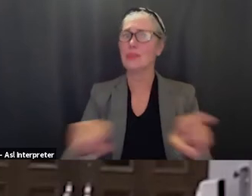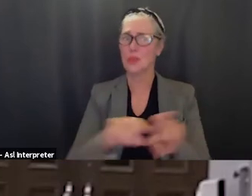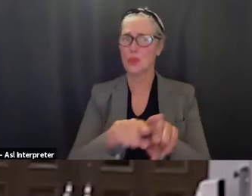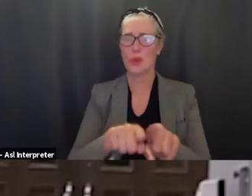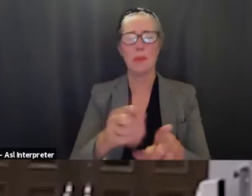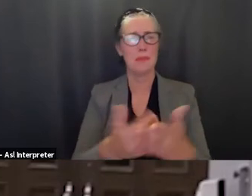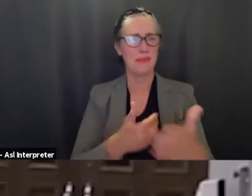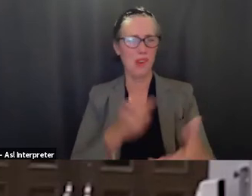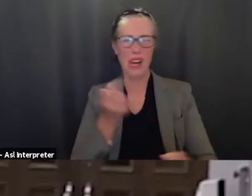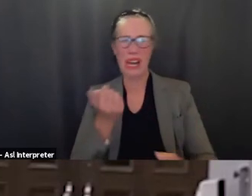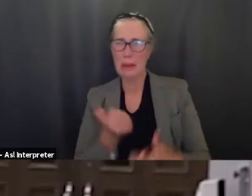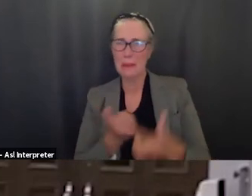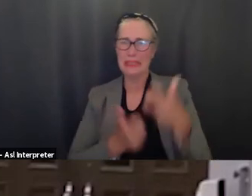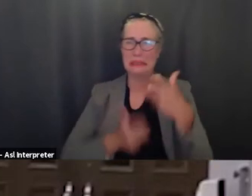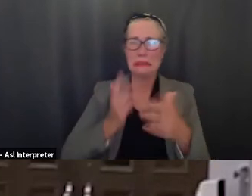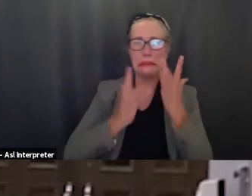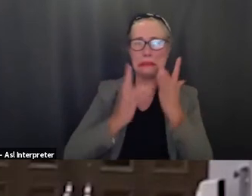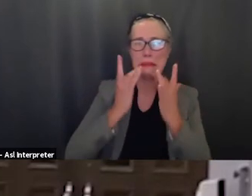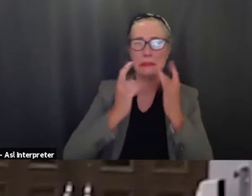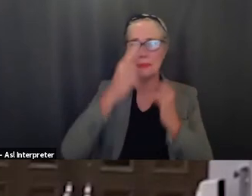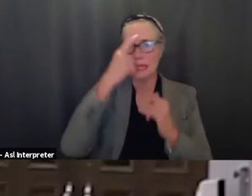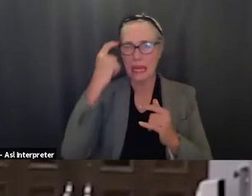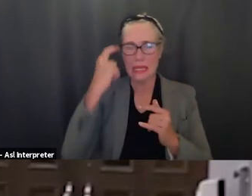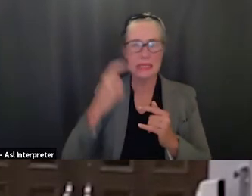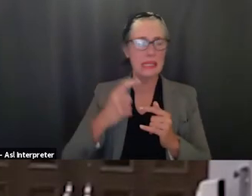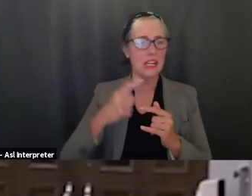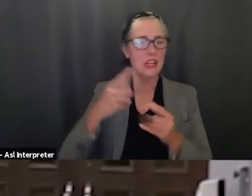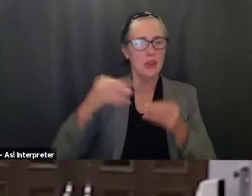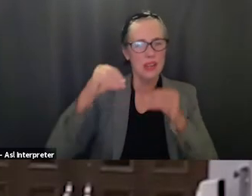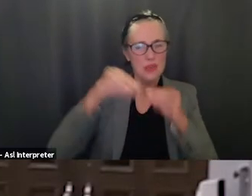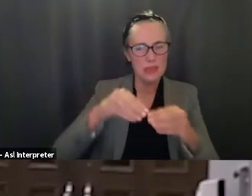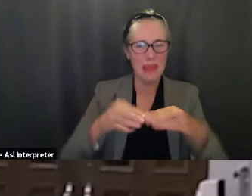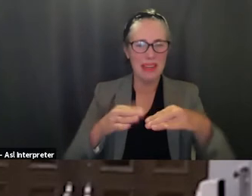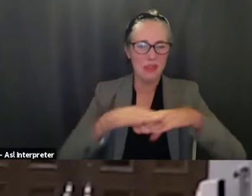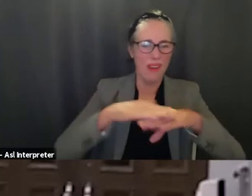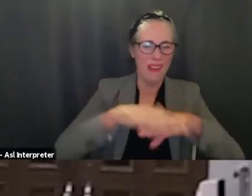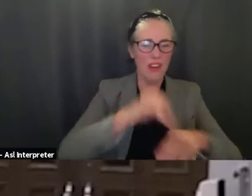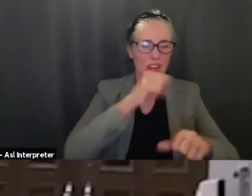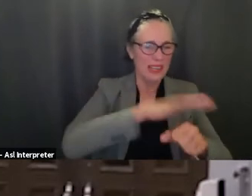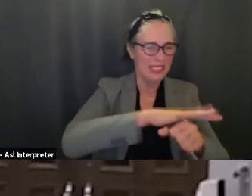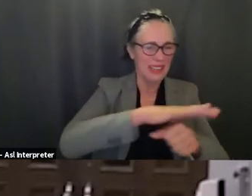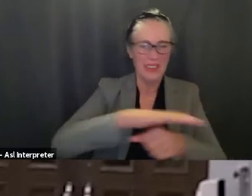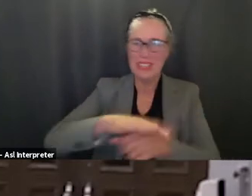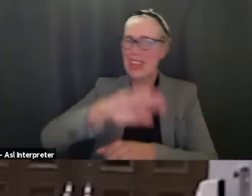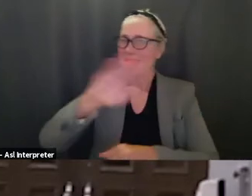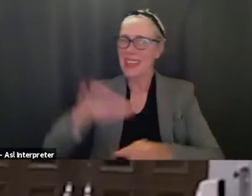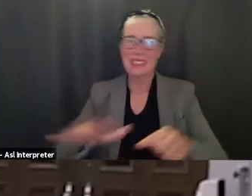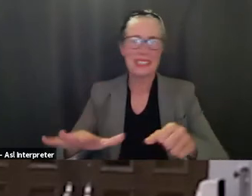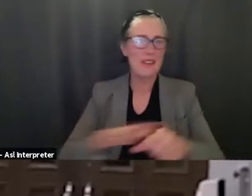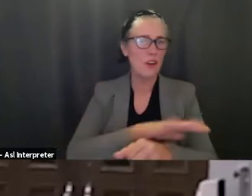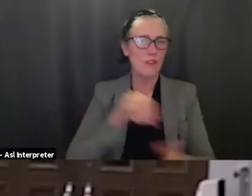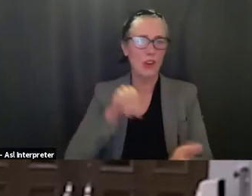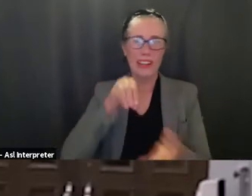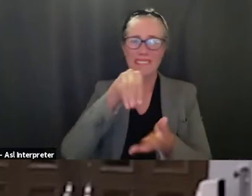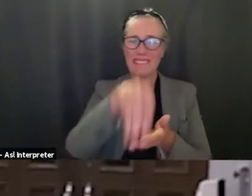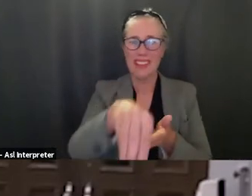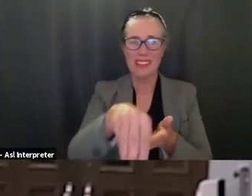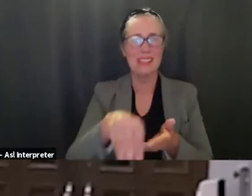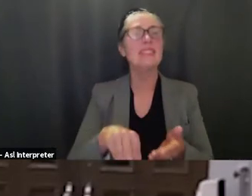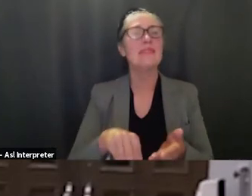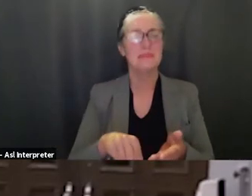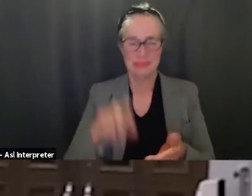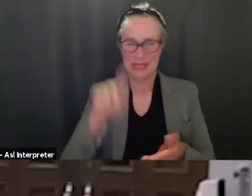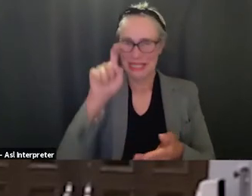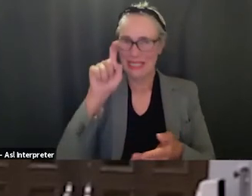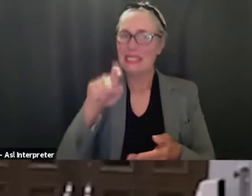issues on deficit spending just both of those items are are never fully funded so it's one of those things where you